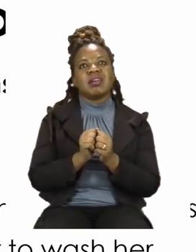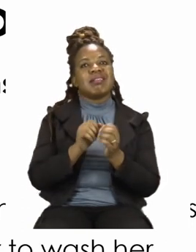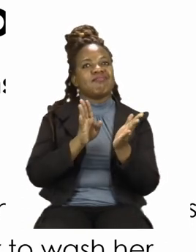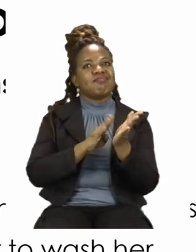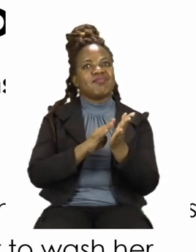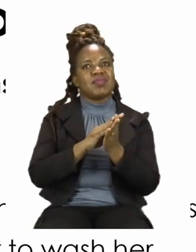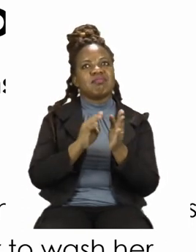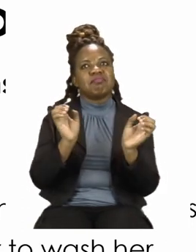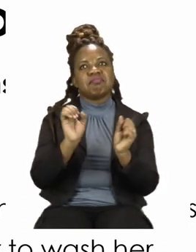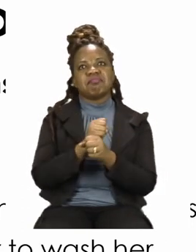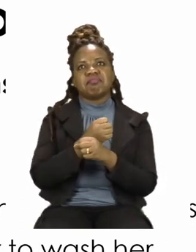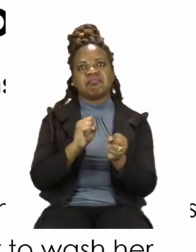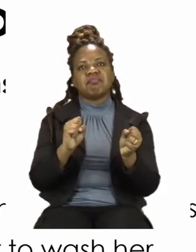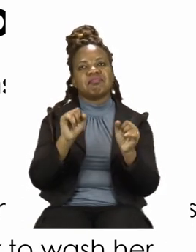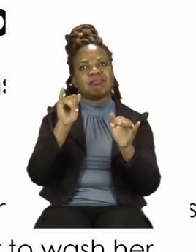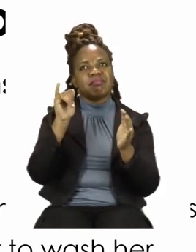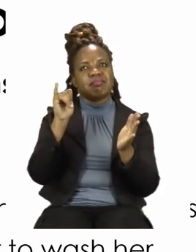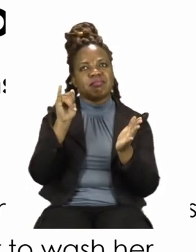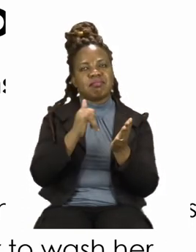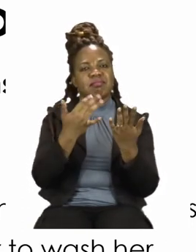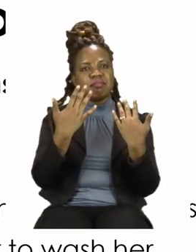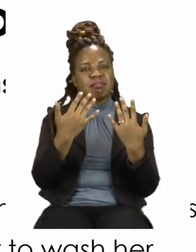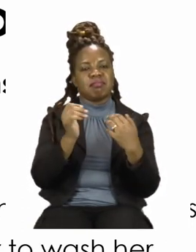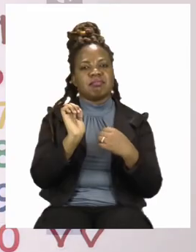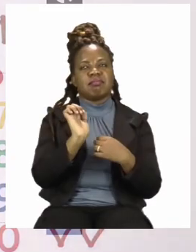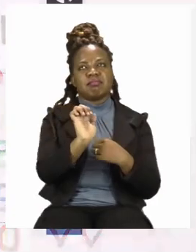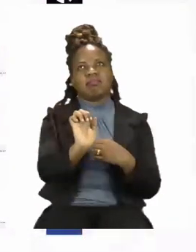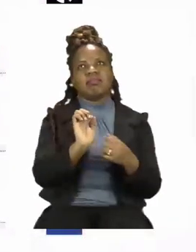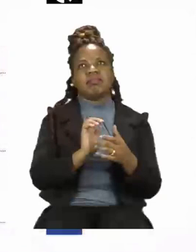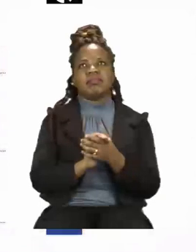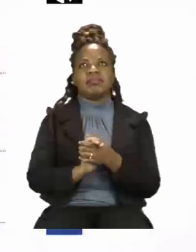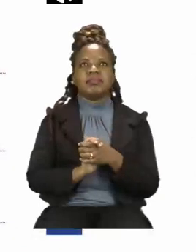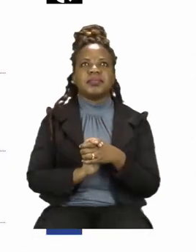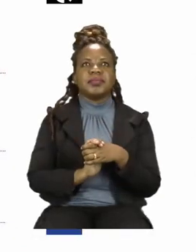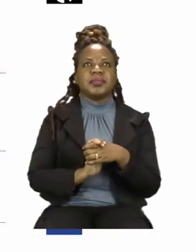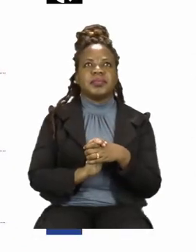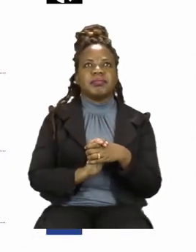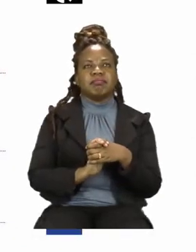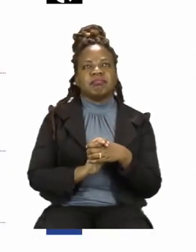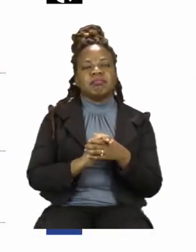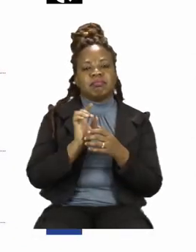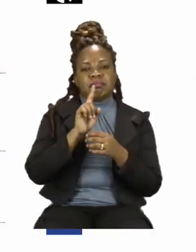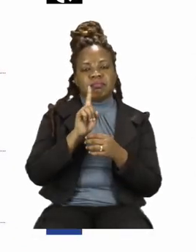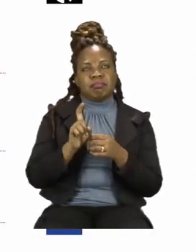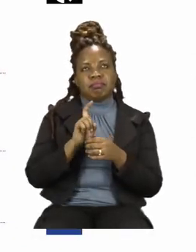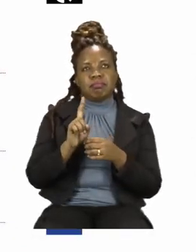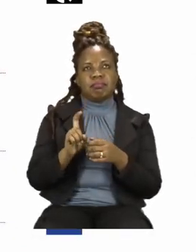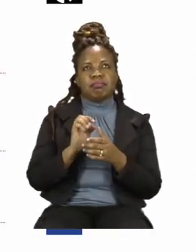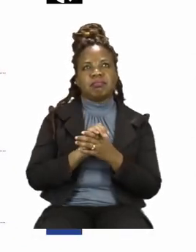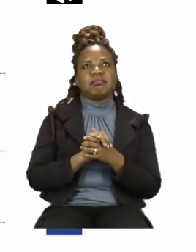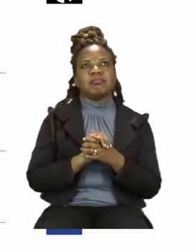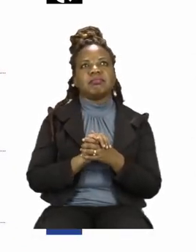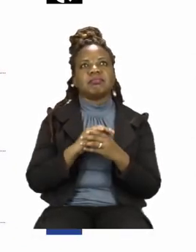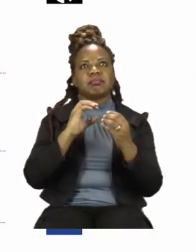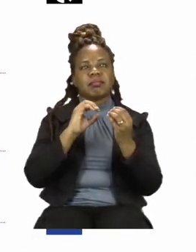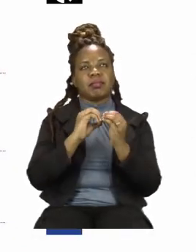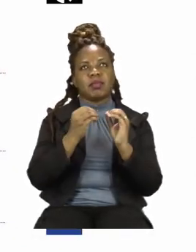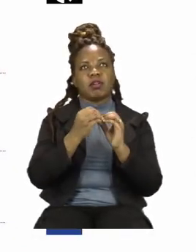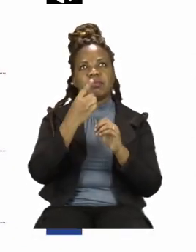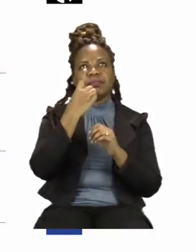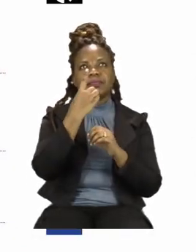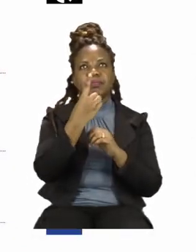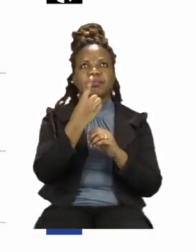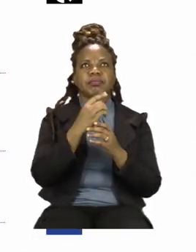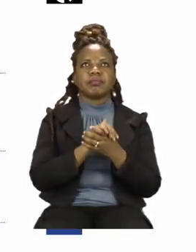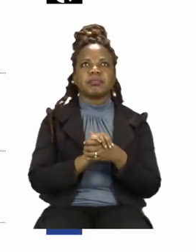know what the story is all about, let's take a look at the questions. The first one says, and